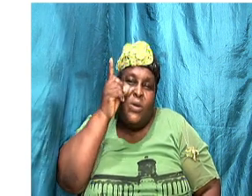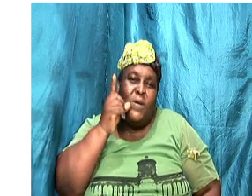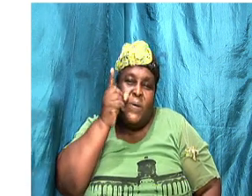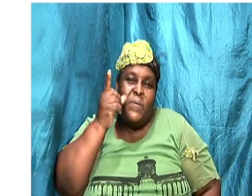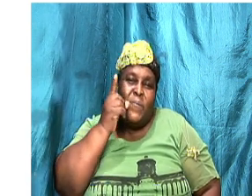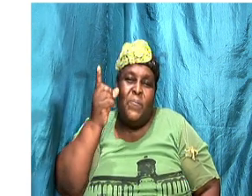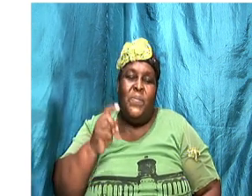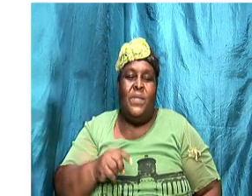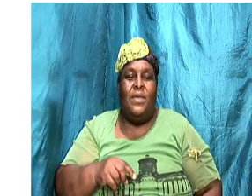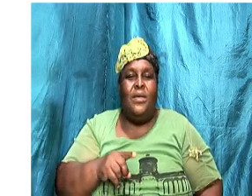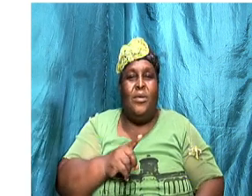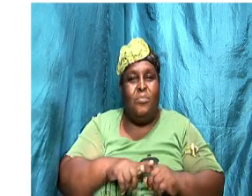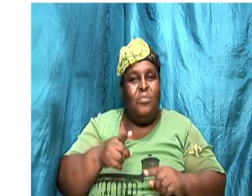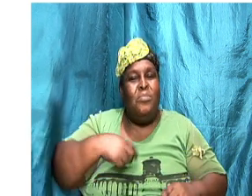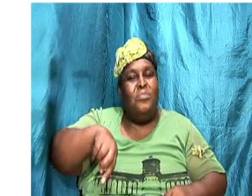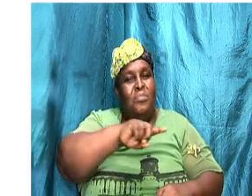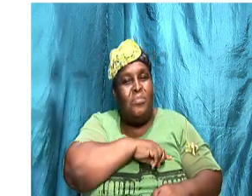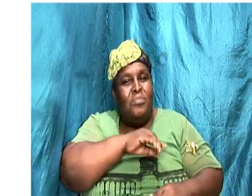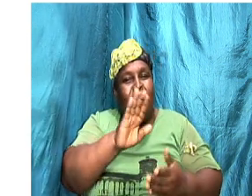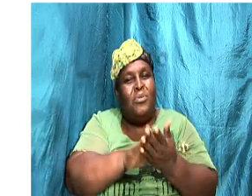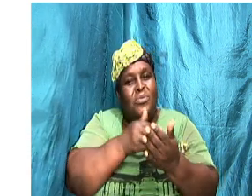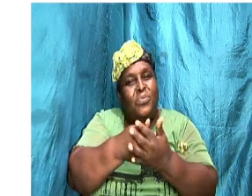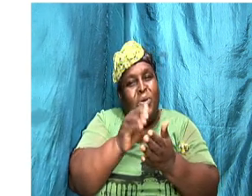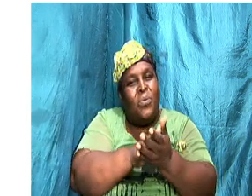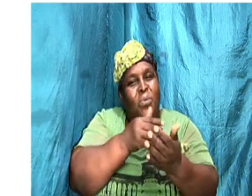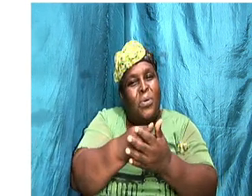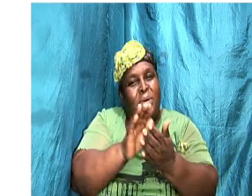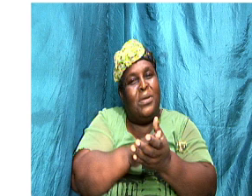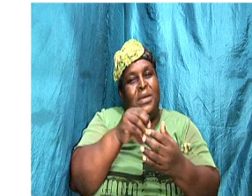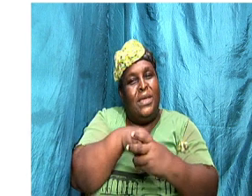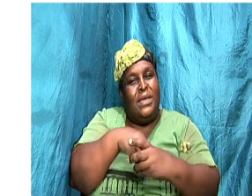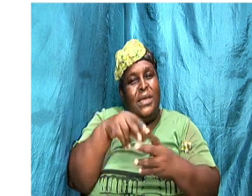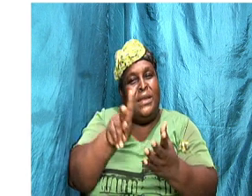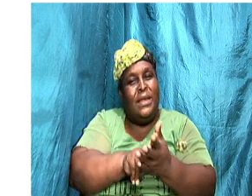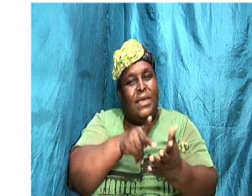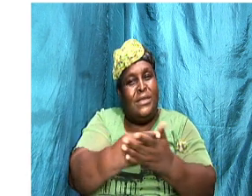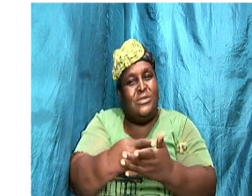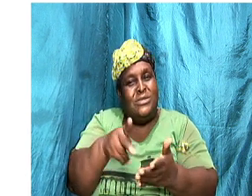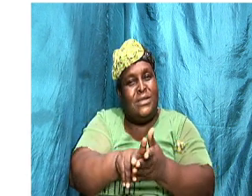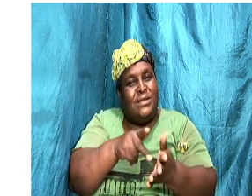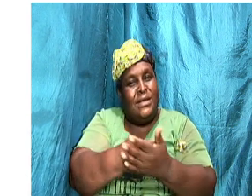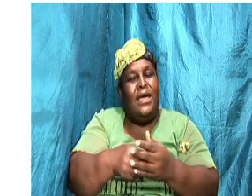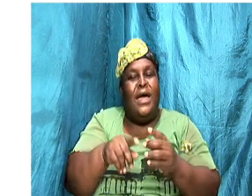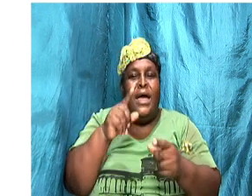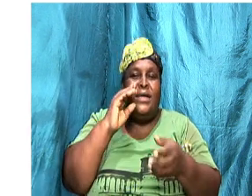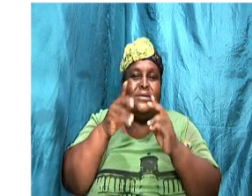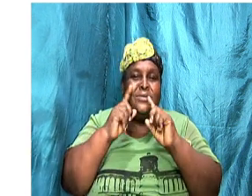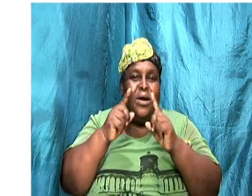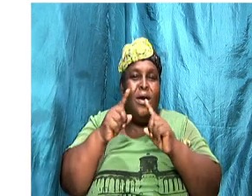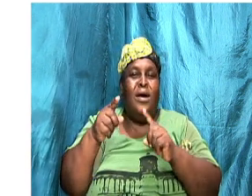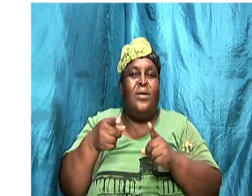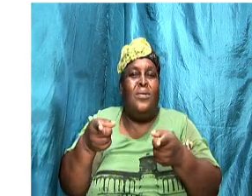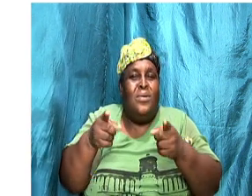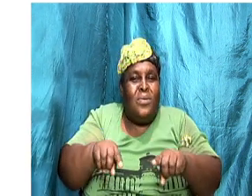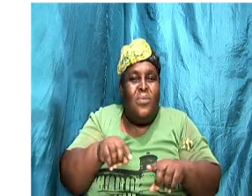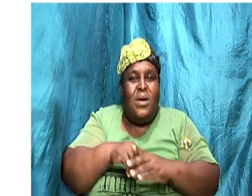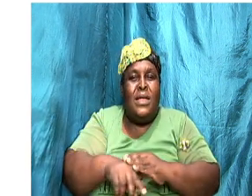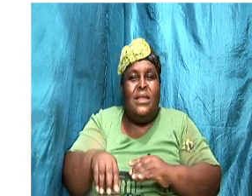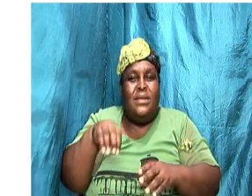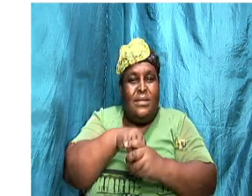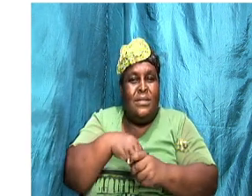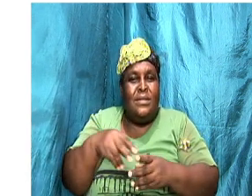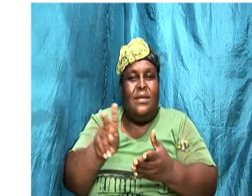go run boat and both of us in the kitchen and we talk while we in the kitchen if we mix a little drinks and